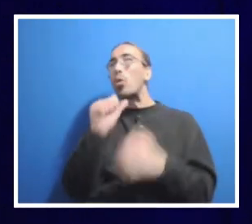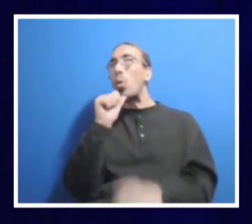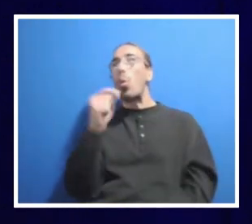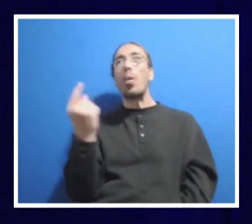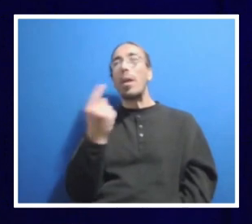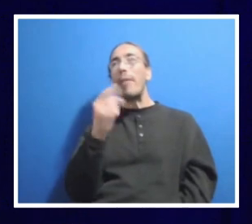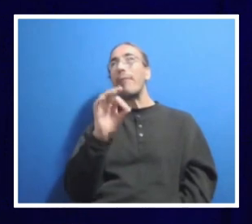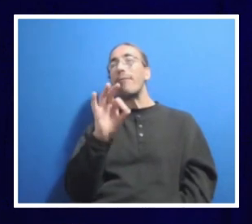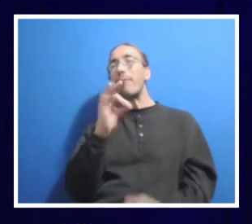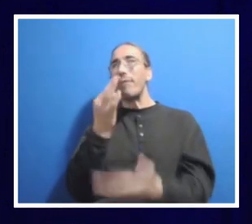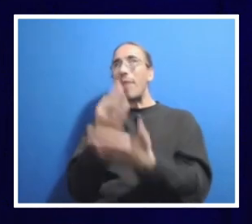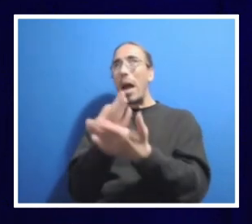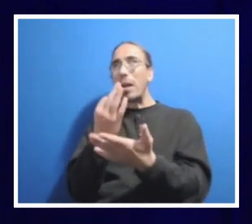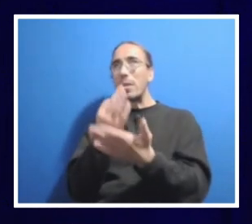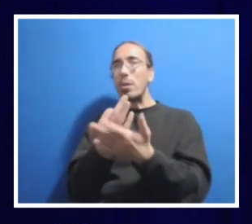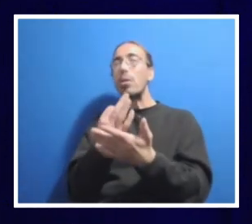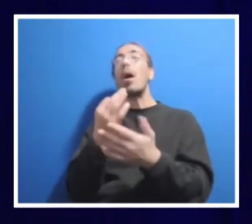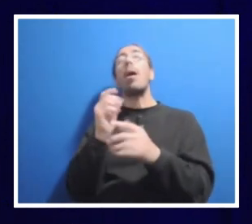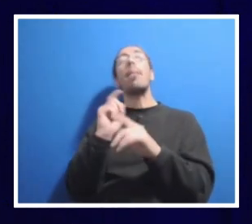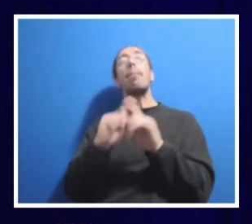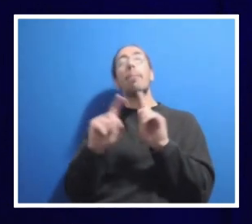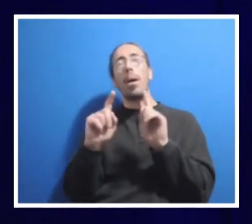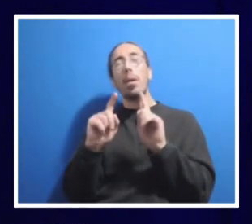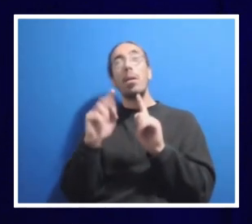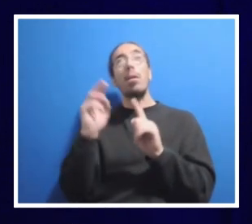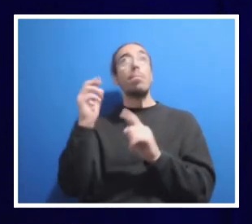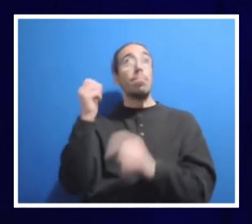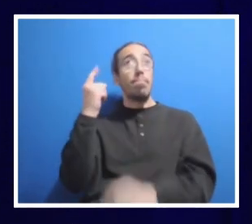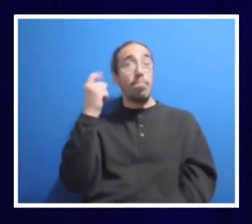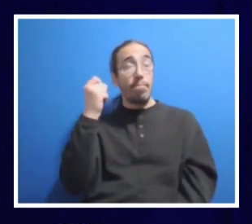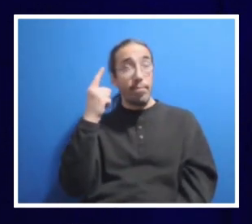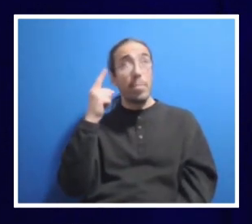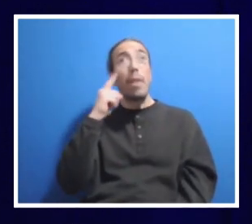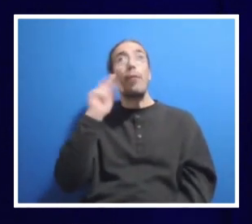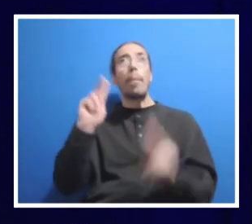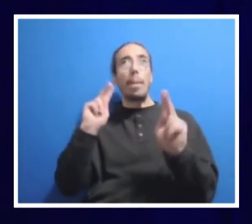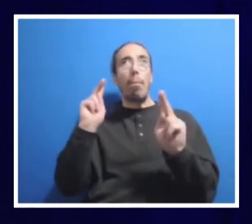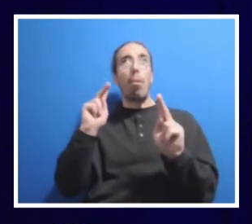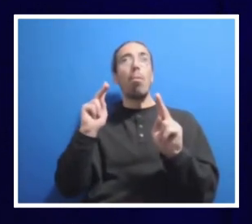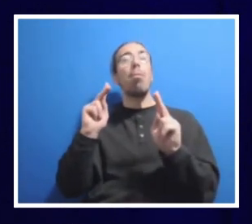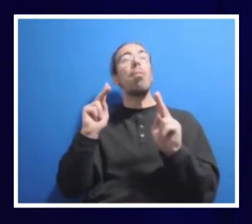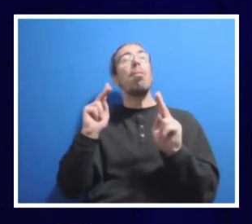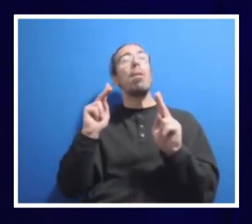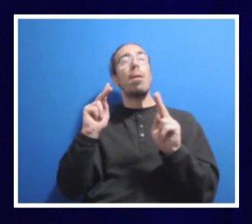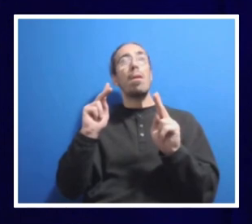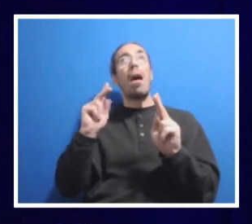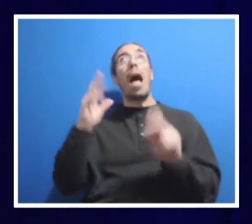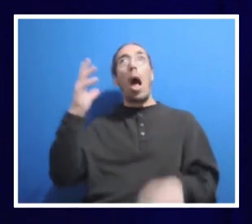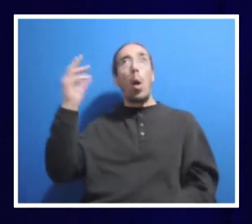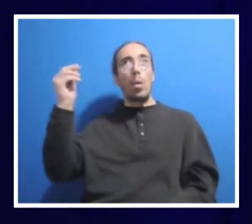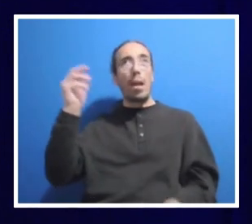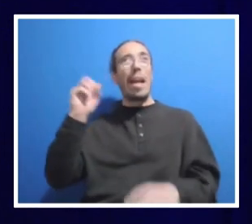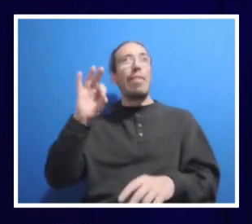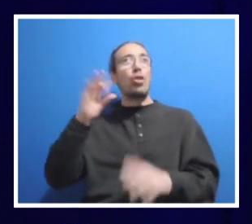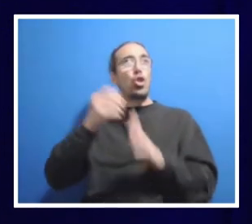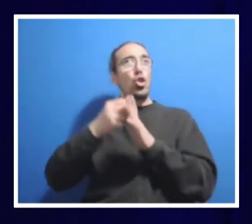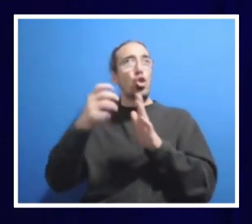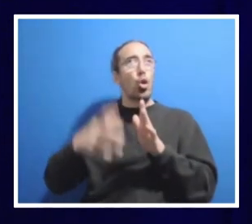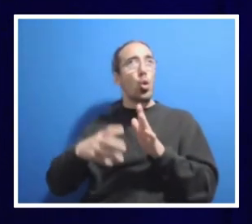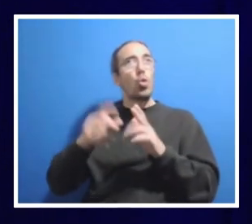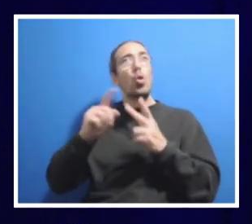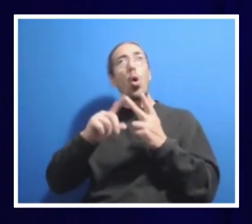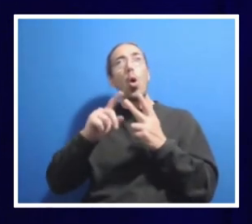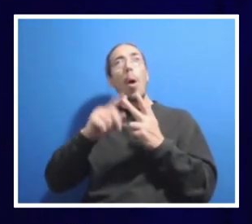one of the factors. But the reality is, for people outside, so if it's students, if it's parents, if it's